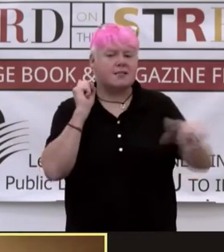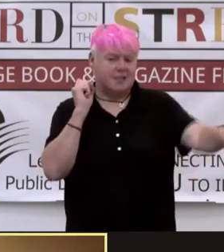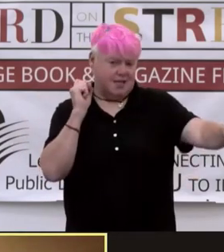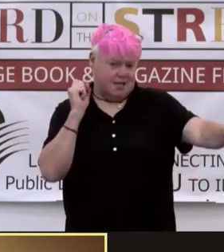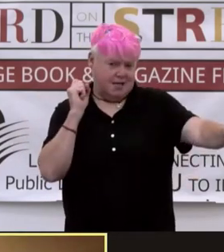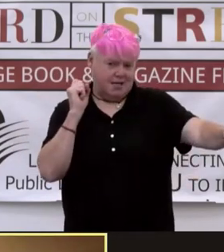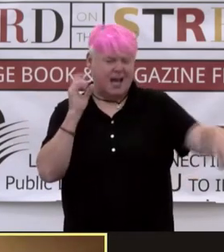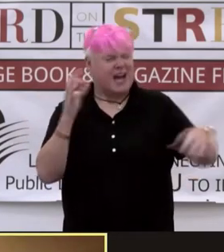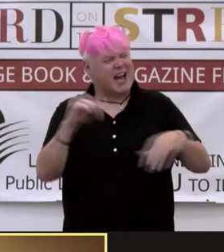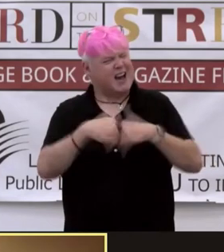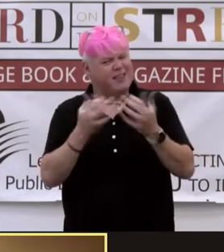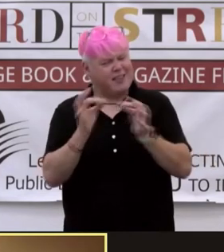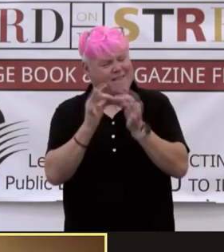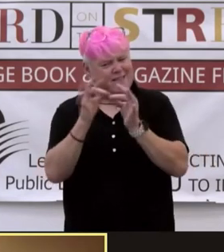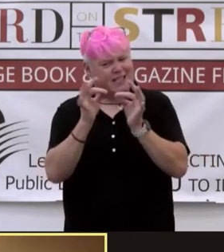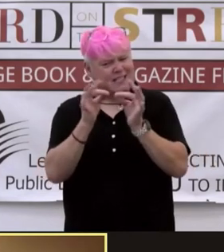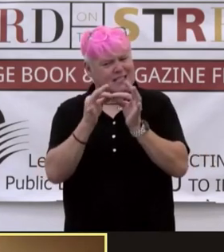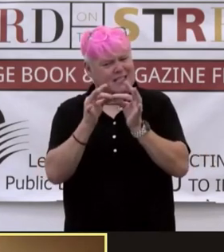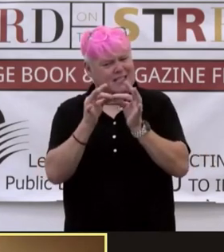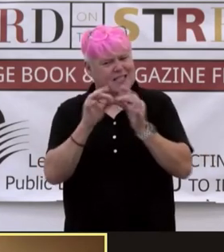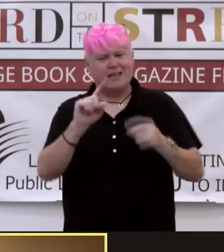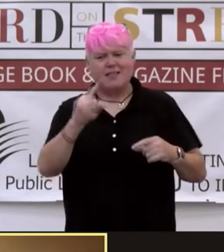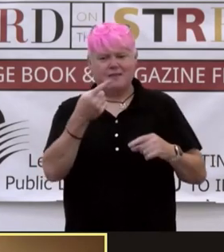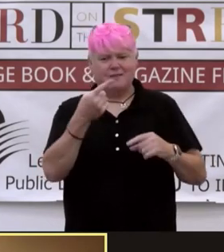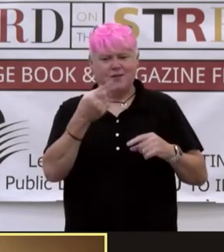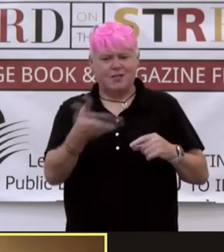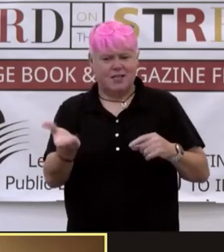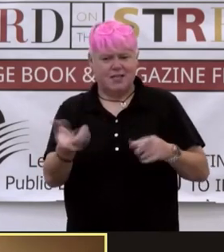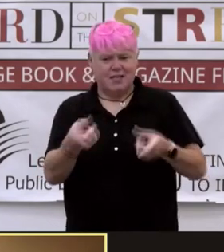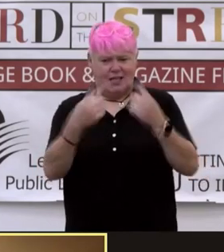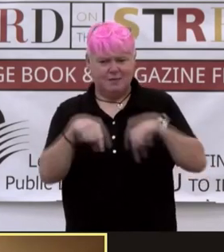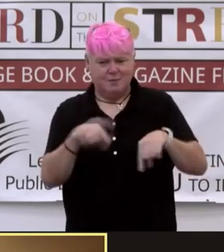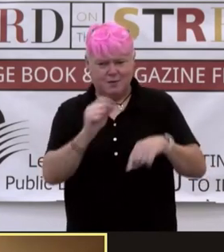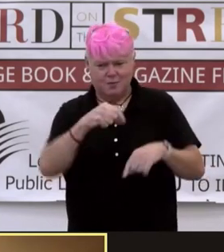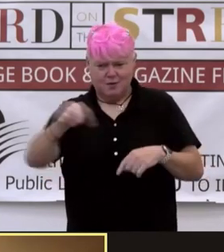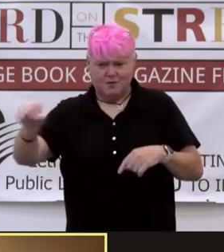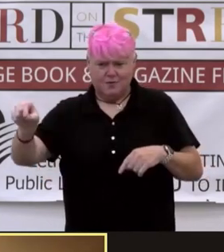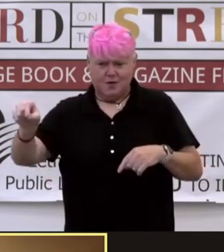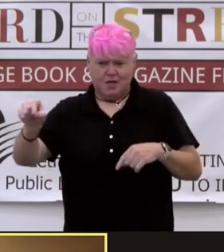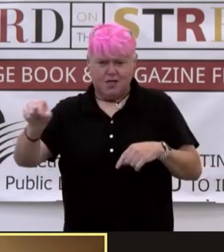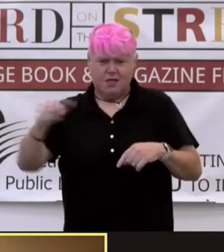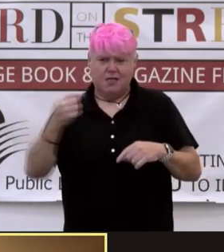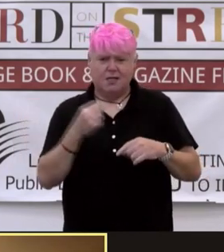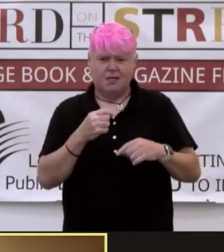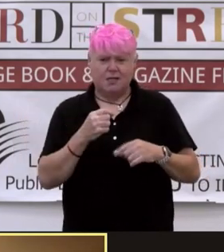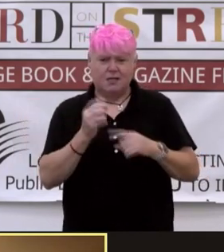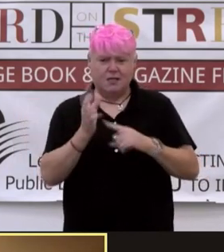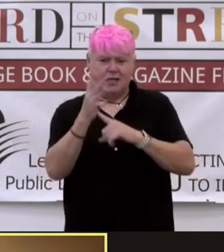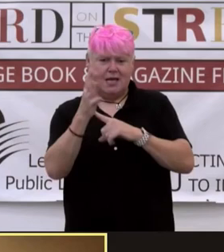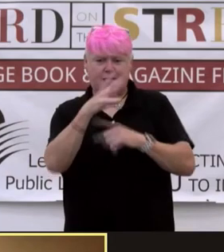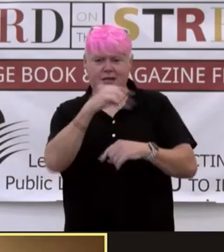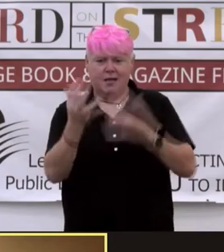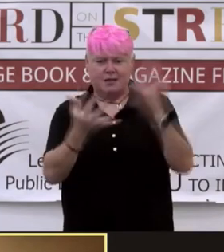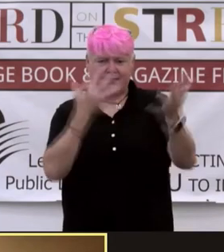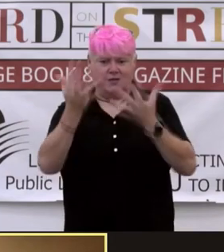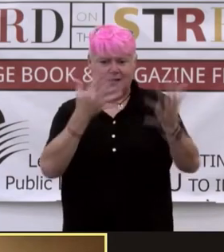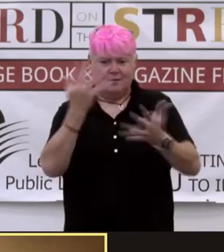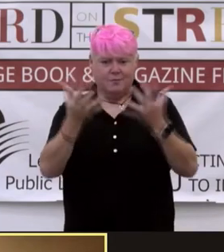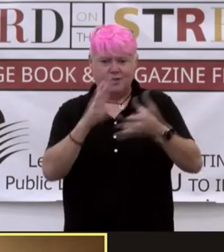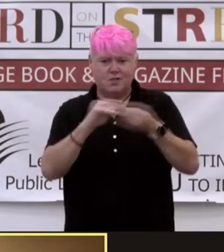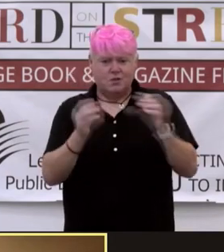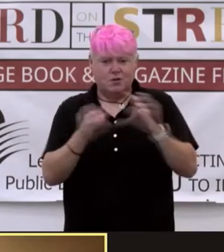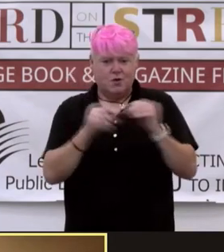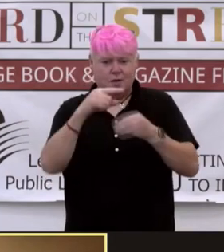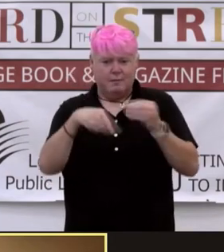when I was, the first thing that came to me when I was writing The Candle and the Flame was actually a story about a